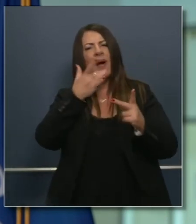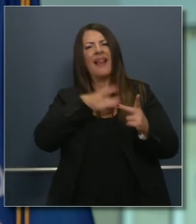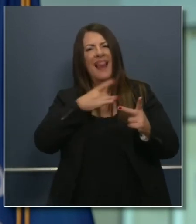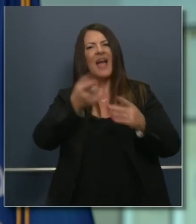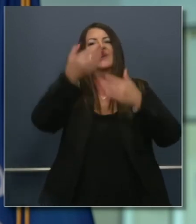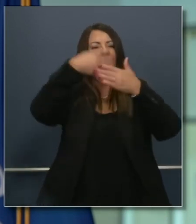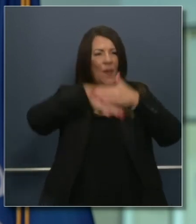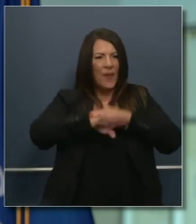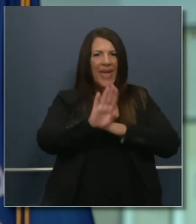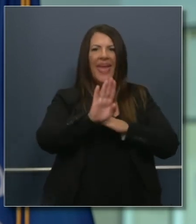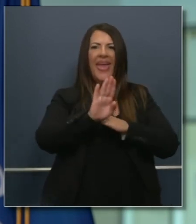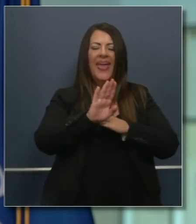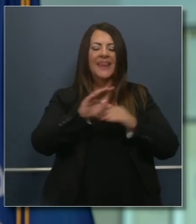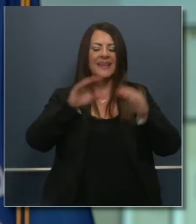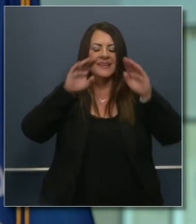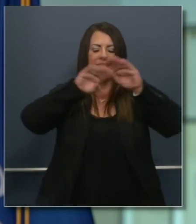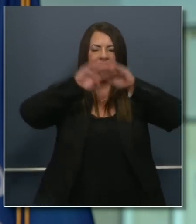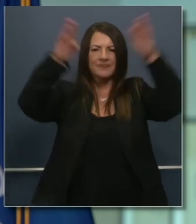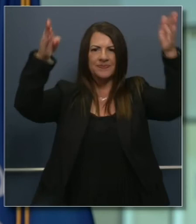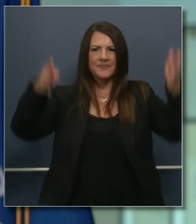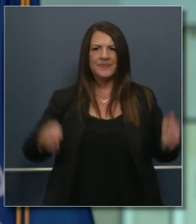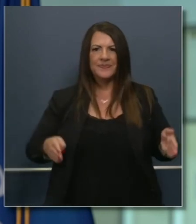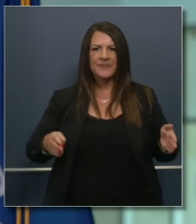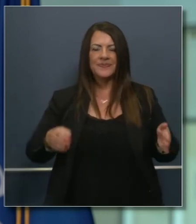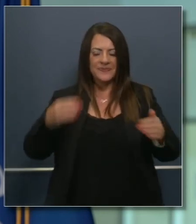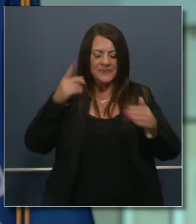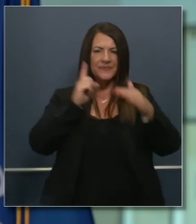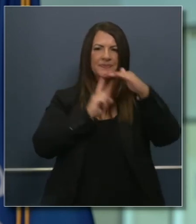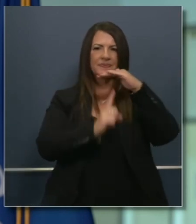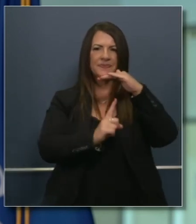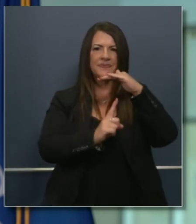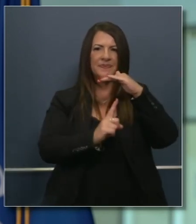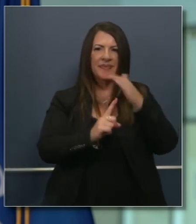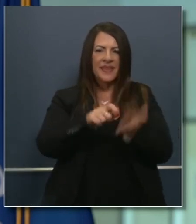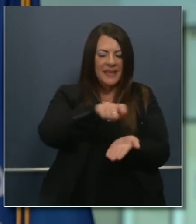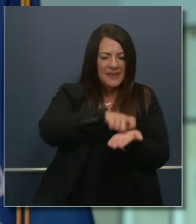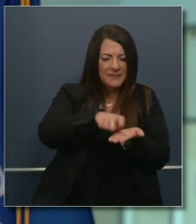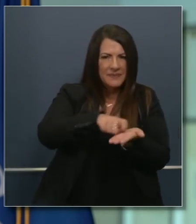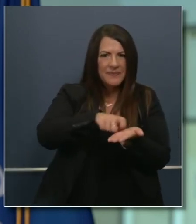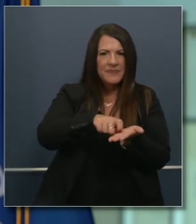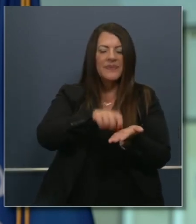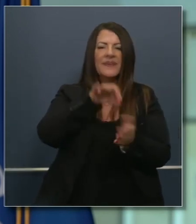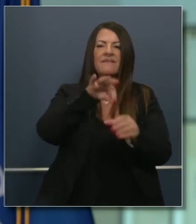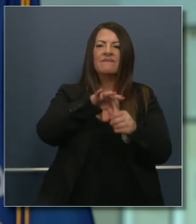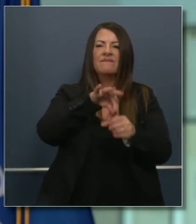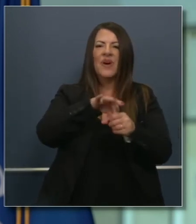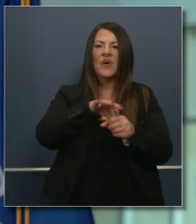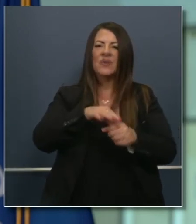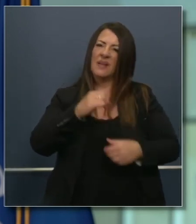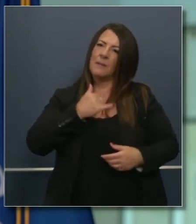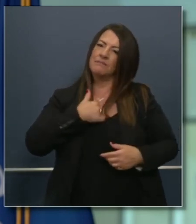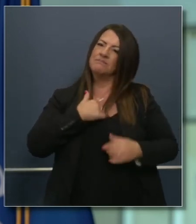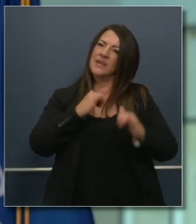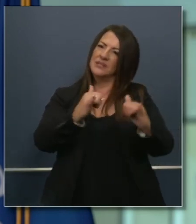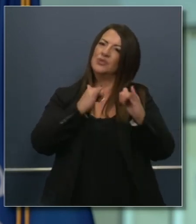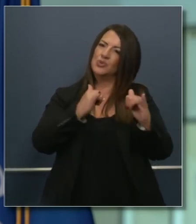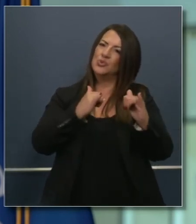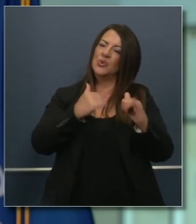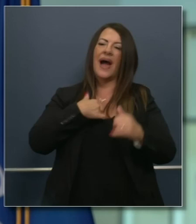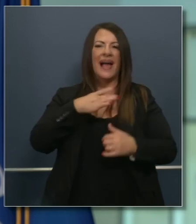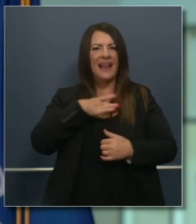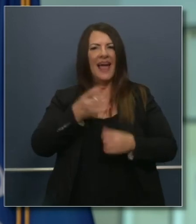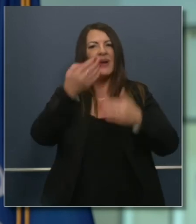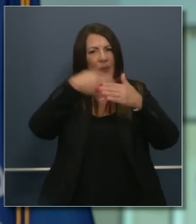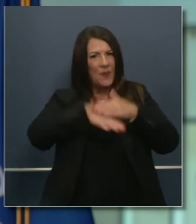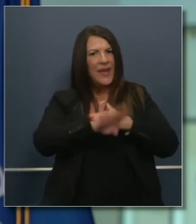something that is very touching and emotional about that. I'll be honest. That's my preferred source of voting. There's